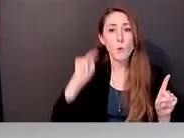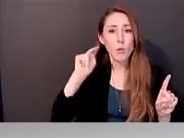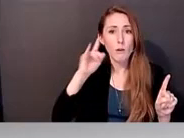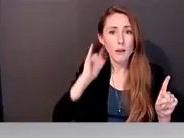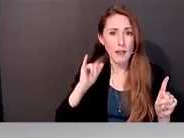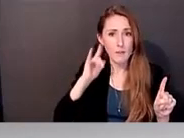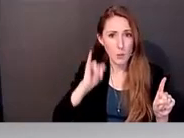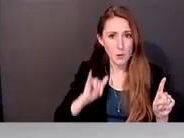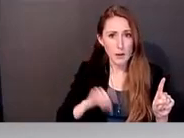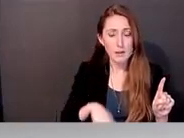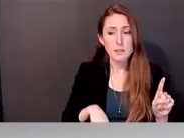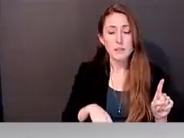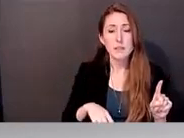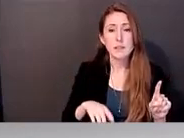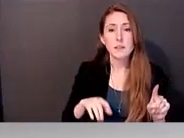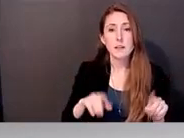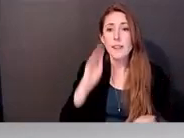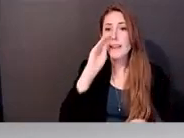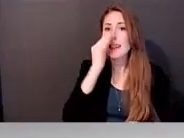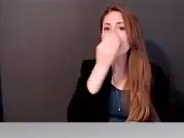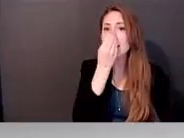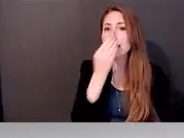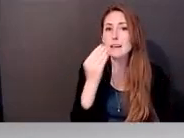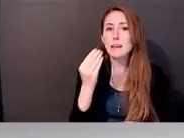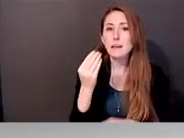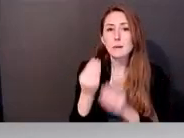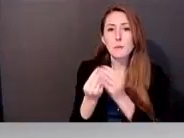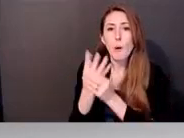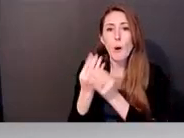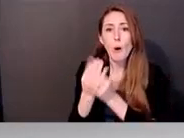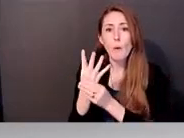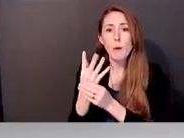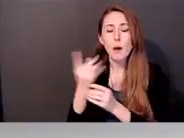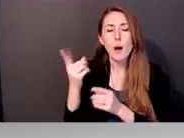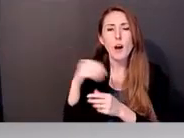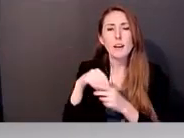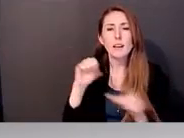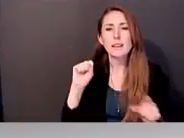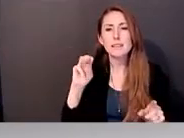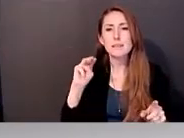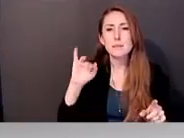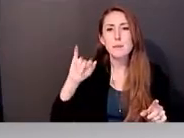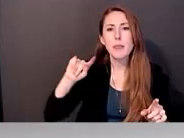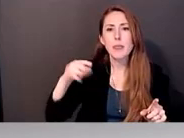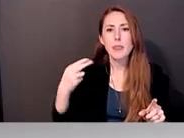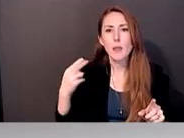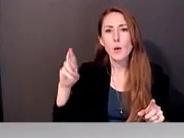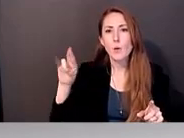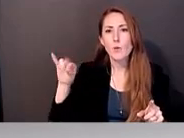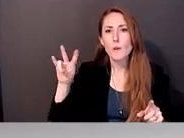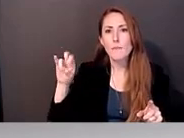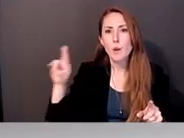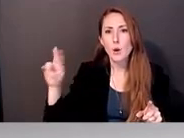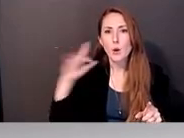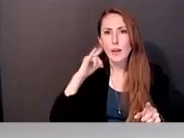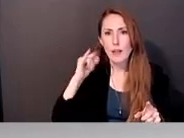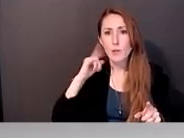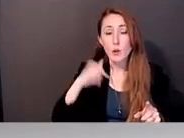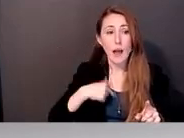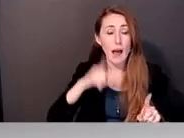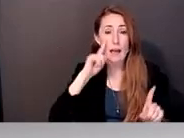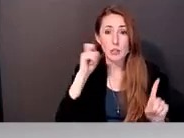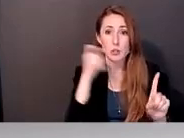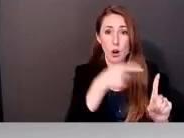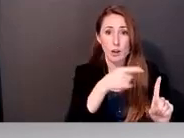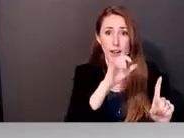um, the lily bulb fields are in Smith River, California. And so I targeted that because the indigenous and